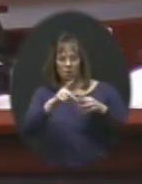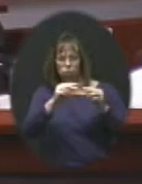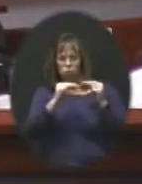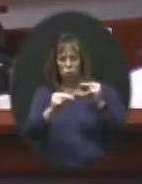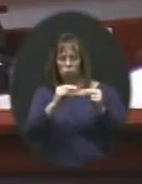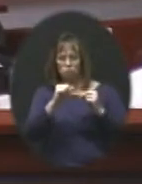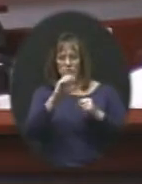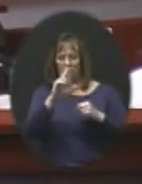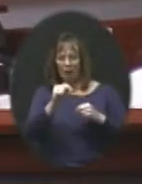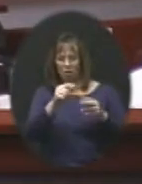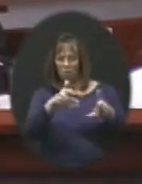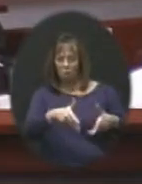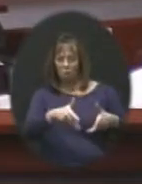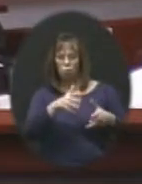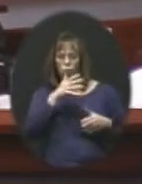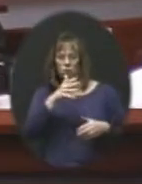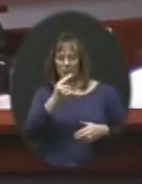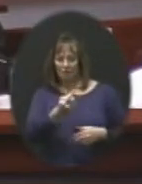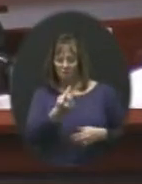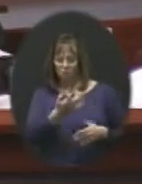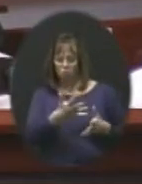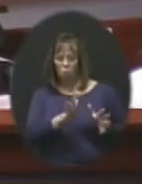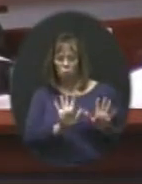alone. We'd be okay with it. Yes.